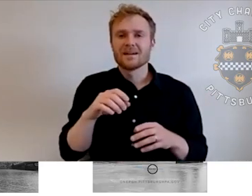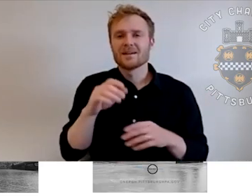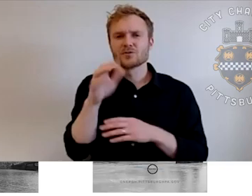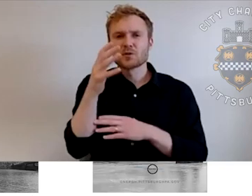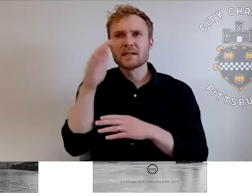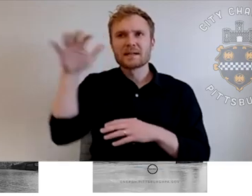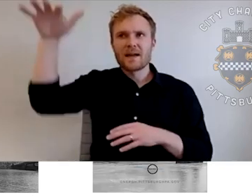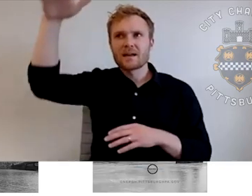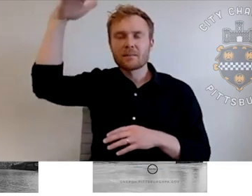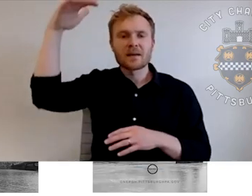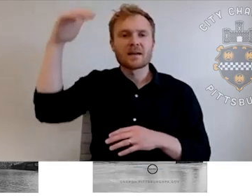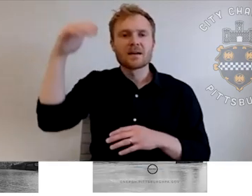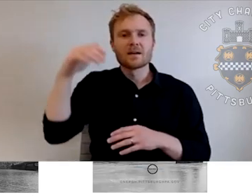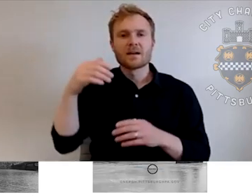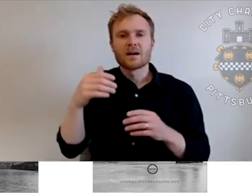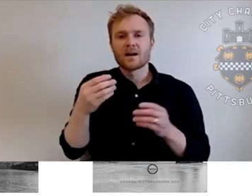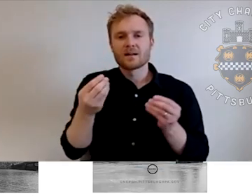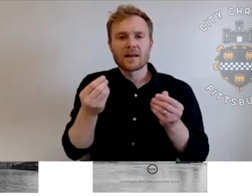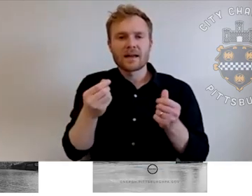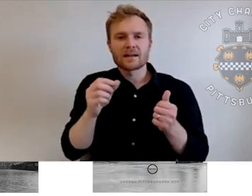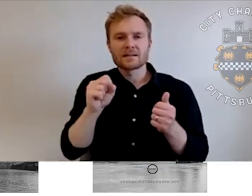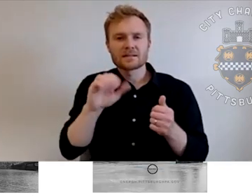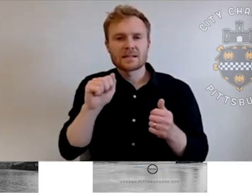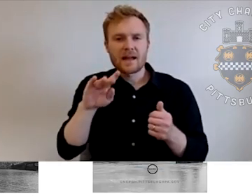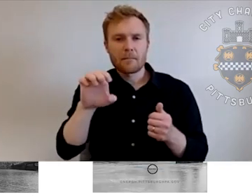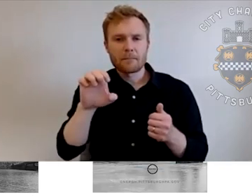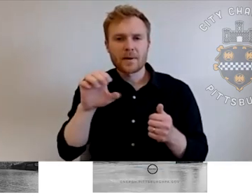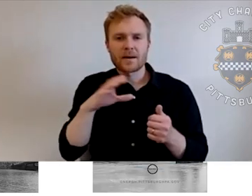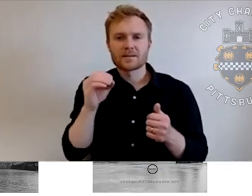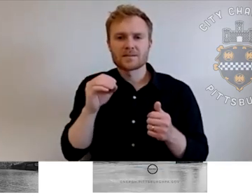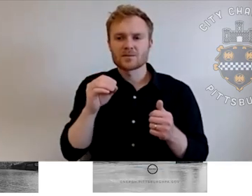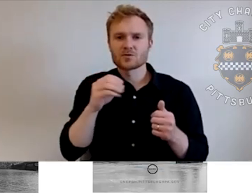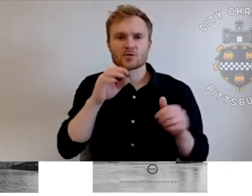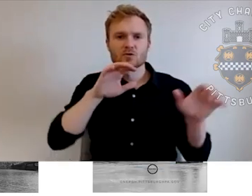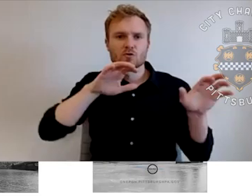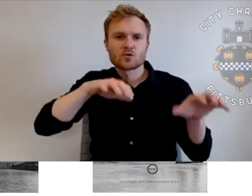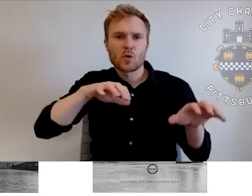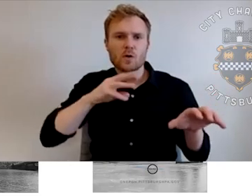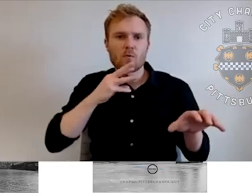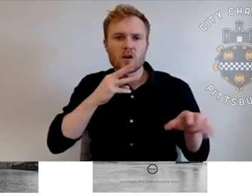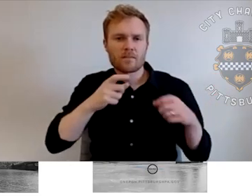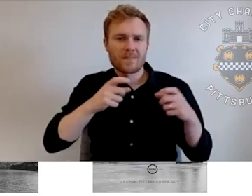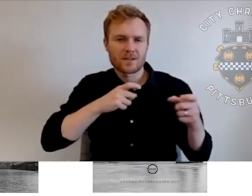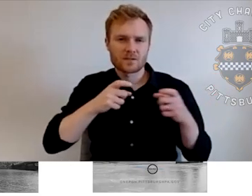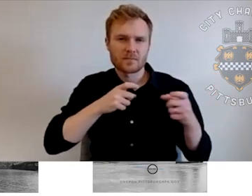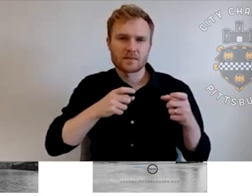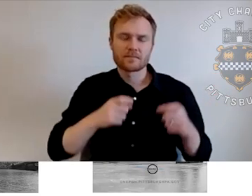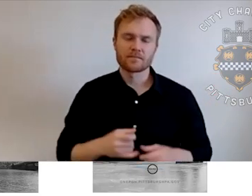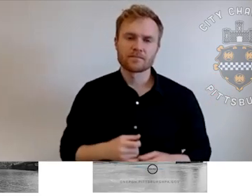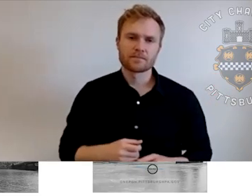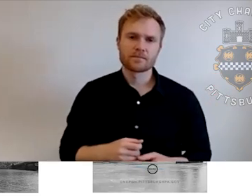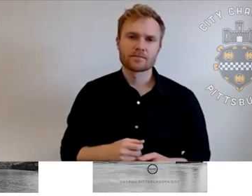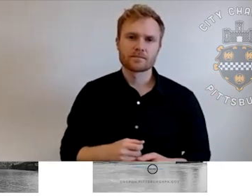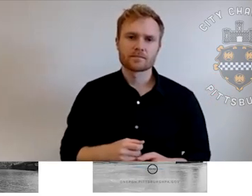And so we can kind of influence, um, the development of, of parks and open space that way too.